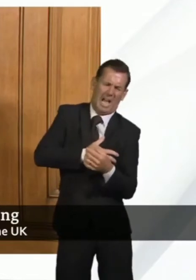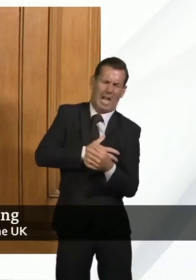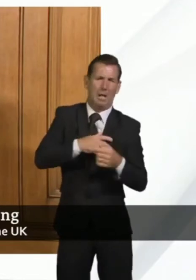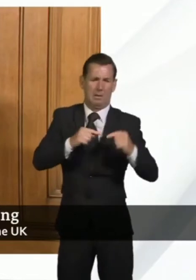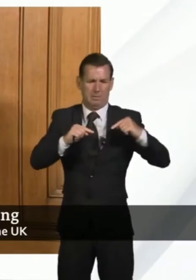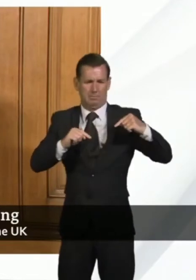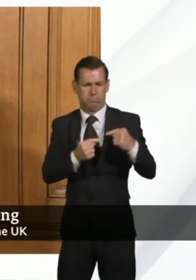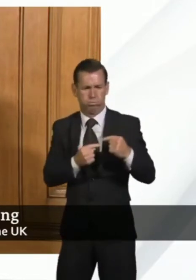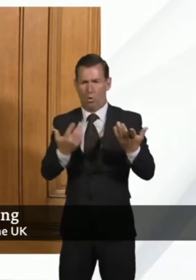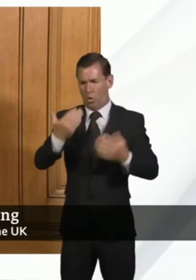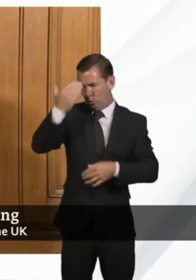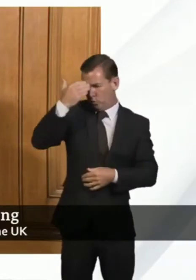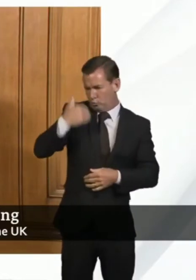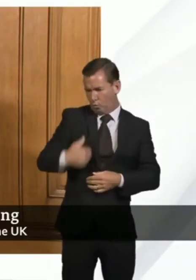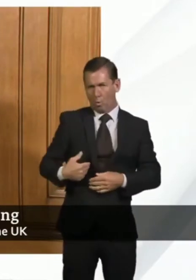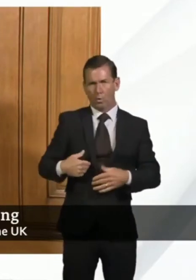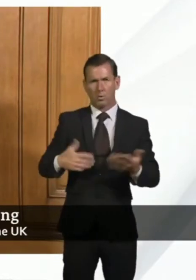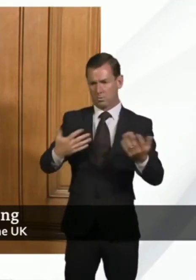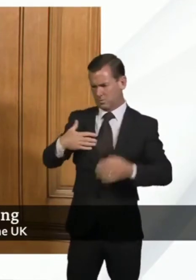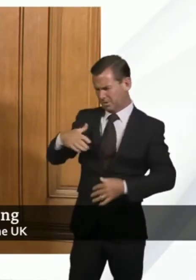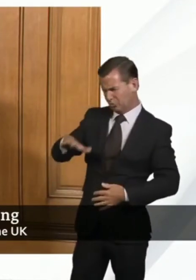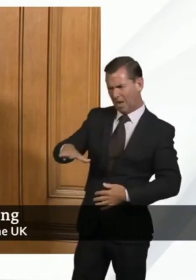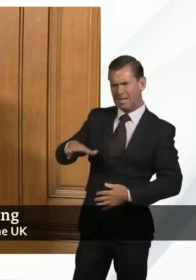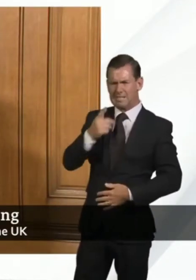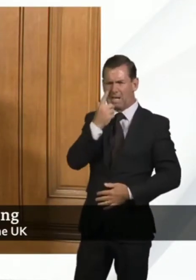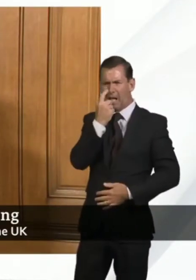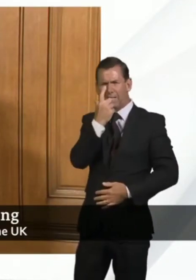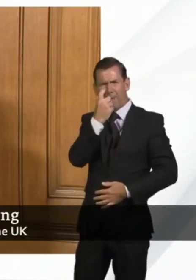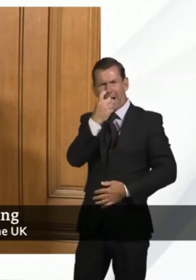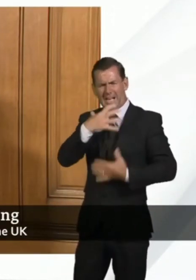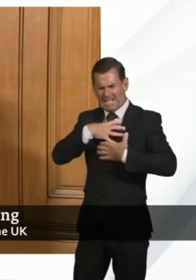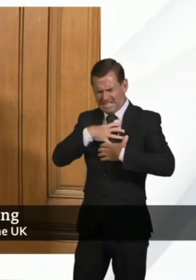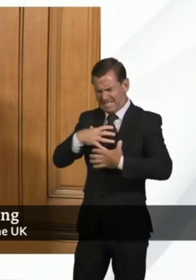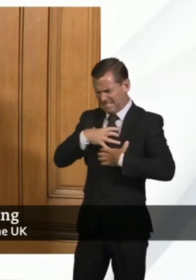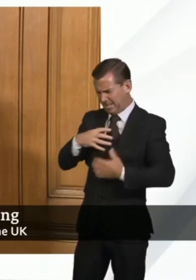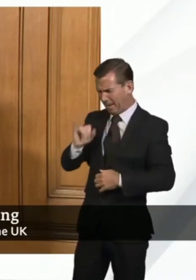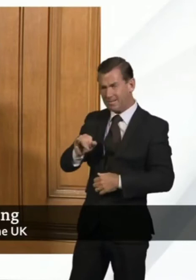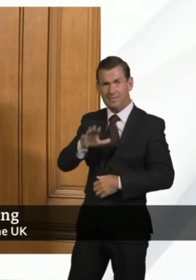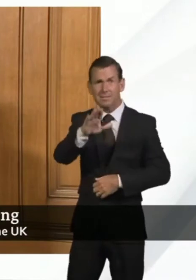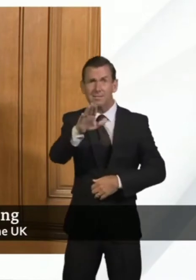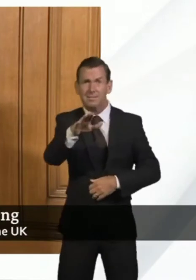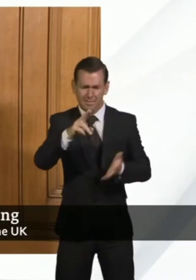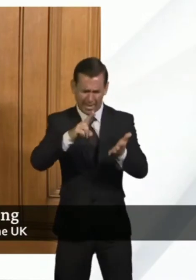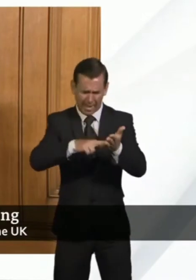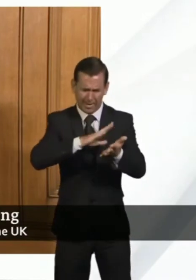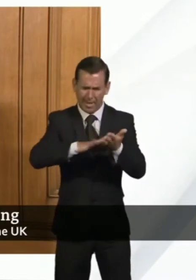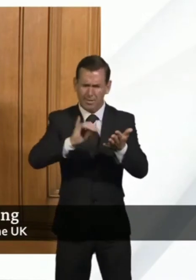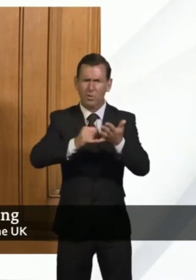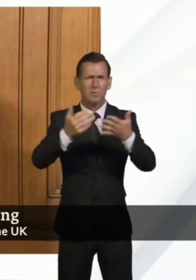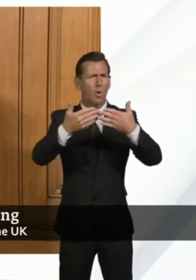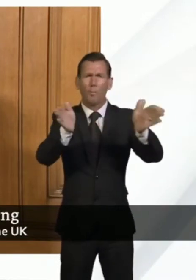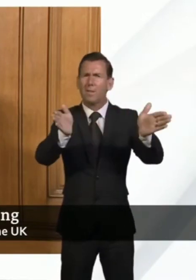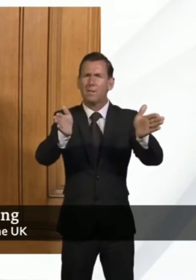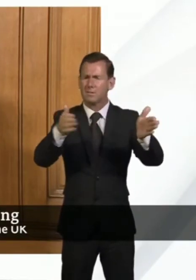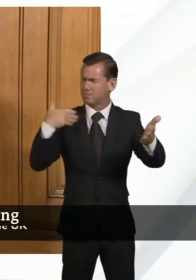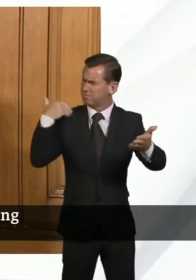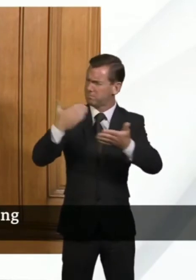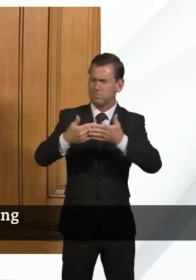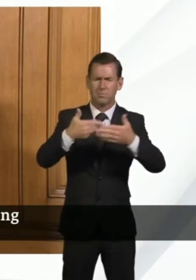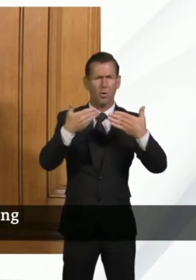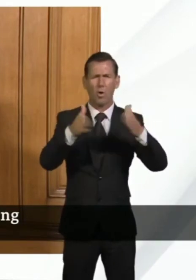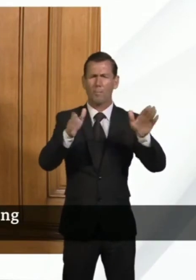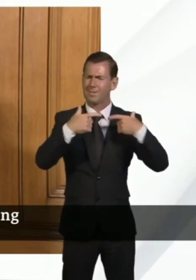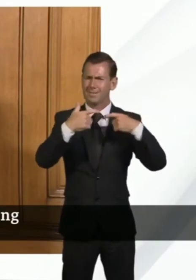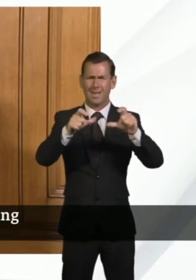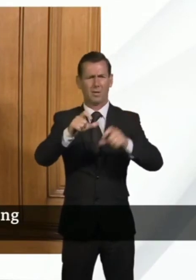if you've got a child with severe asthma, then don't be afraid to use the NHS as you've always used it. It is still there